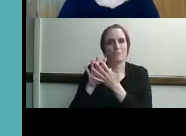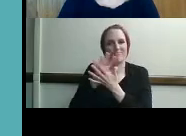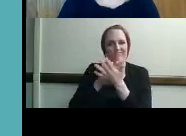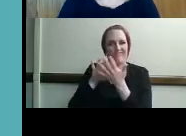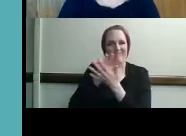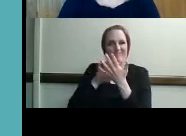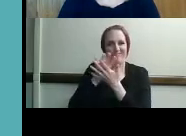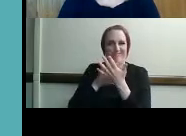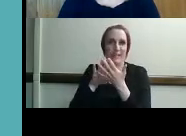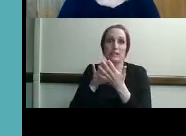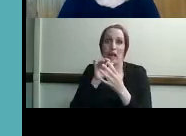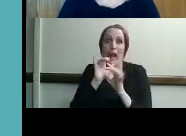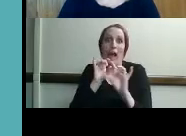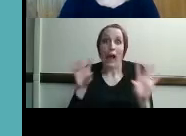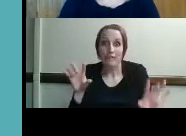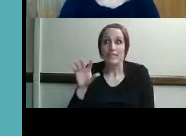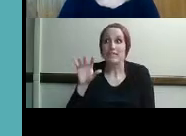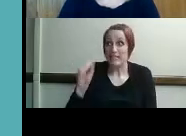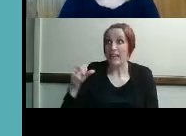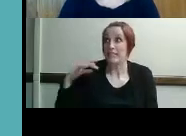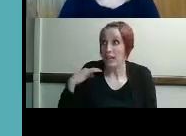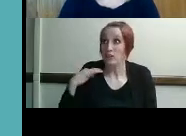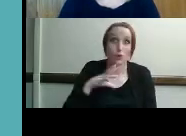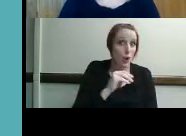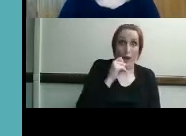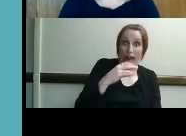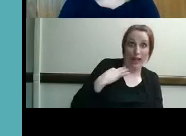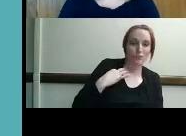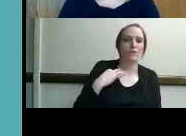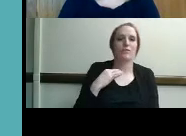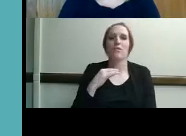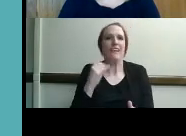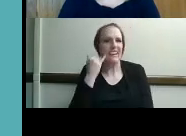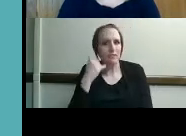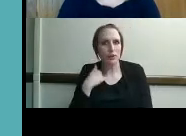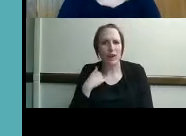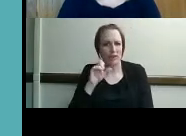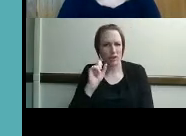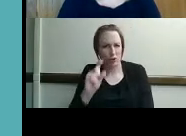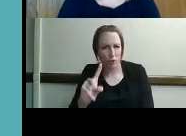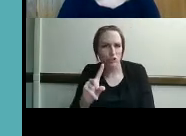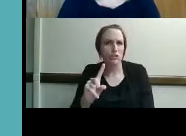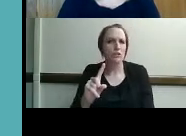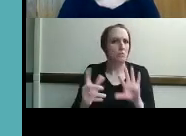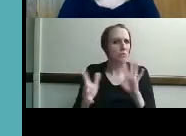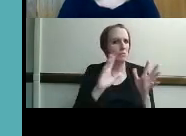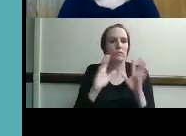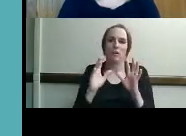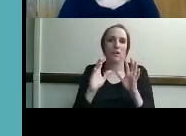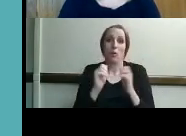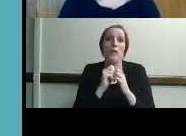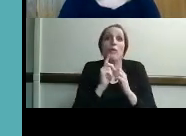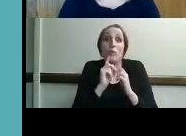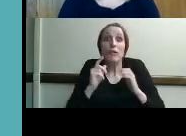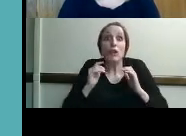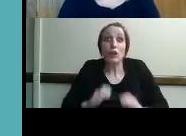so don't be afraid to offer a question with a real consumer do they qualify